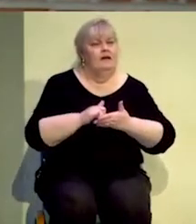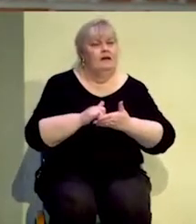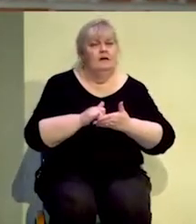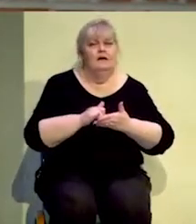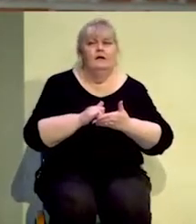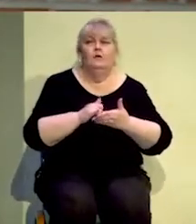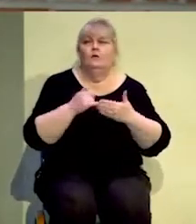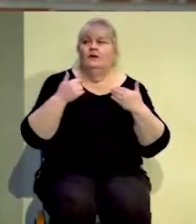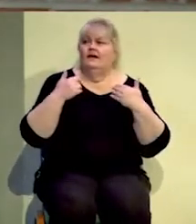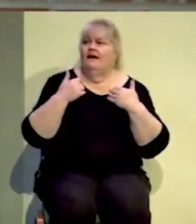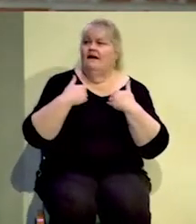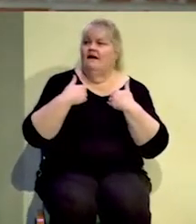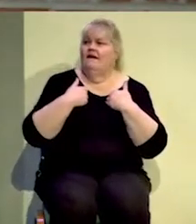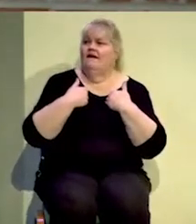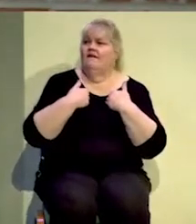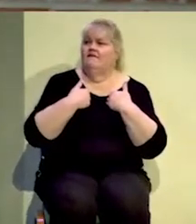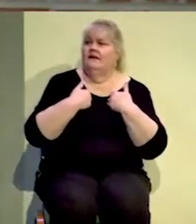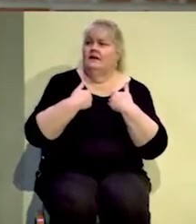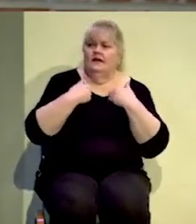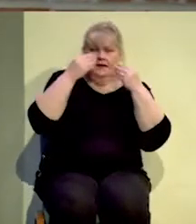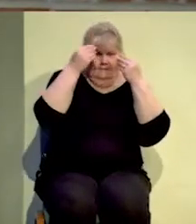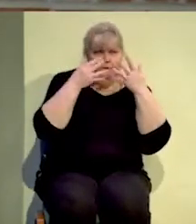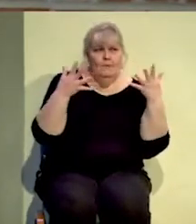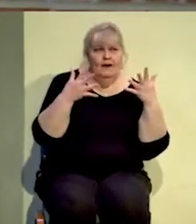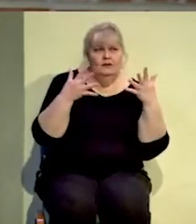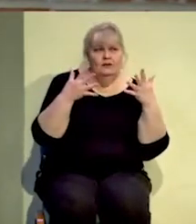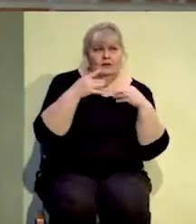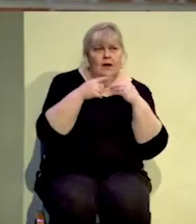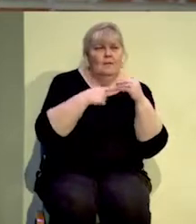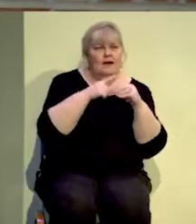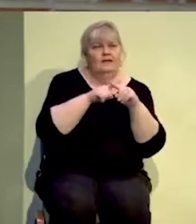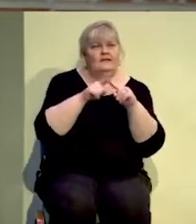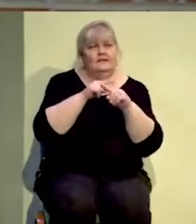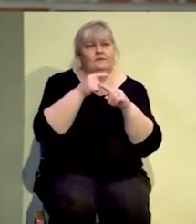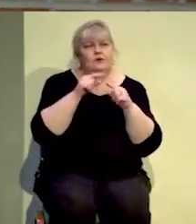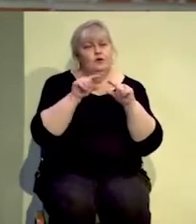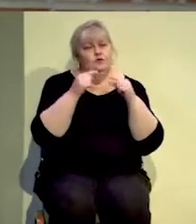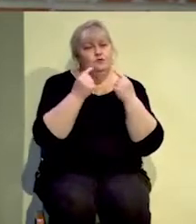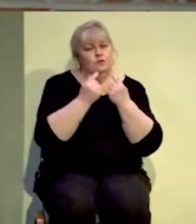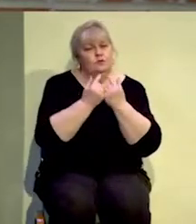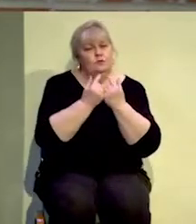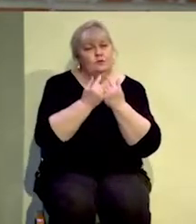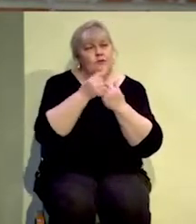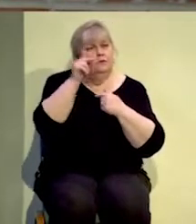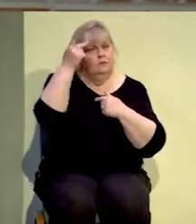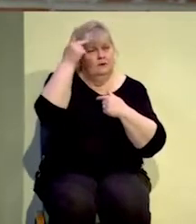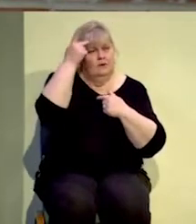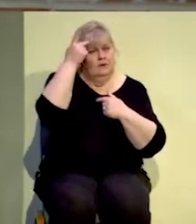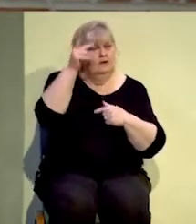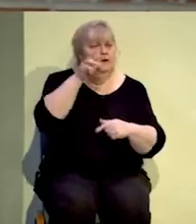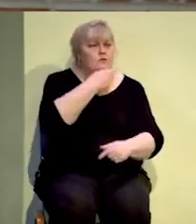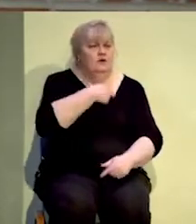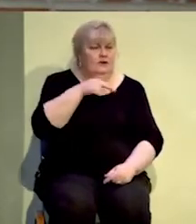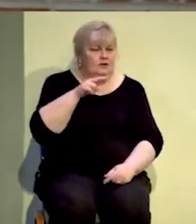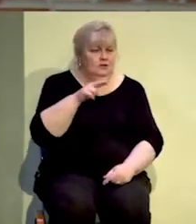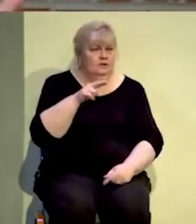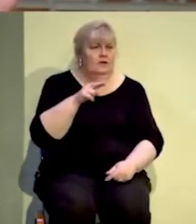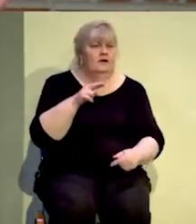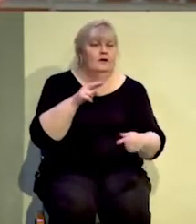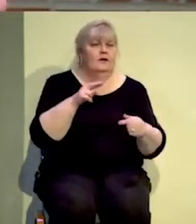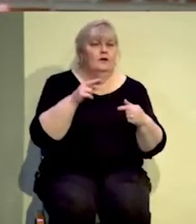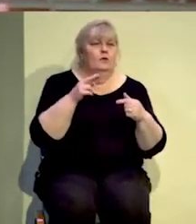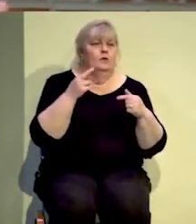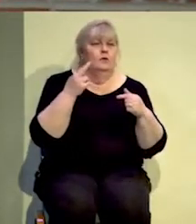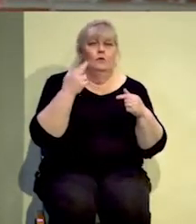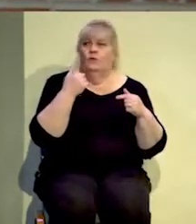listing, if you will, of these religious and political groups that, again, many of us are familiar because we've been in